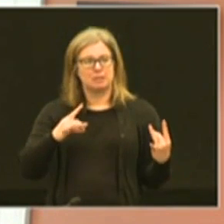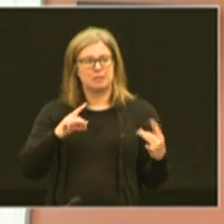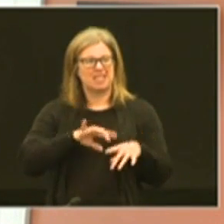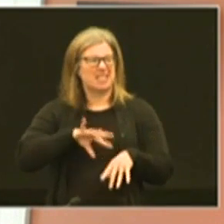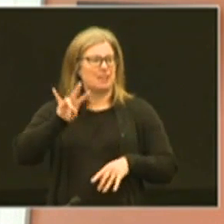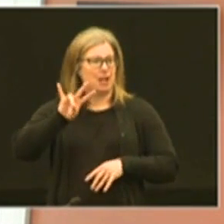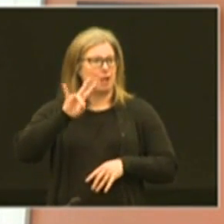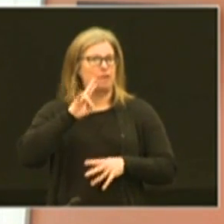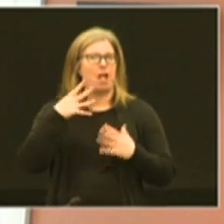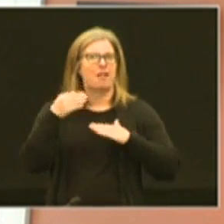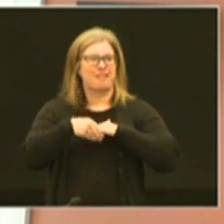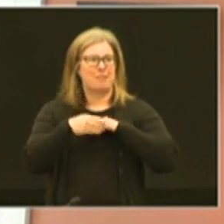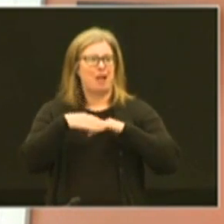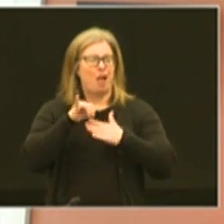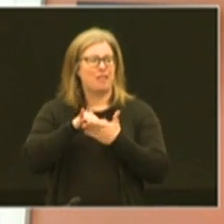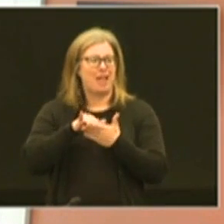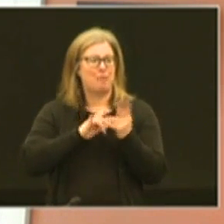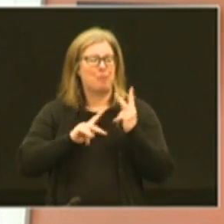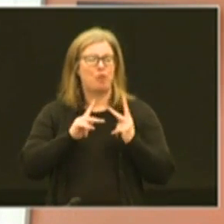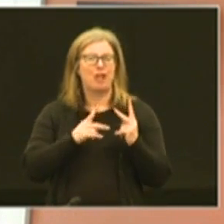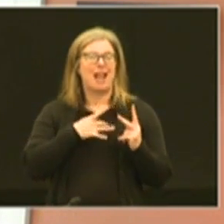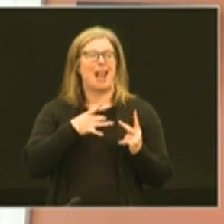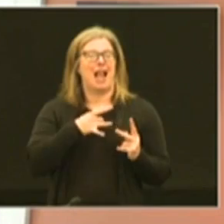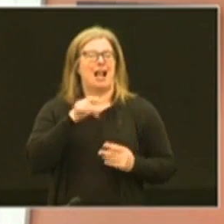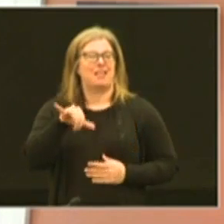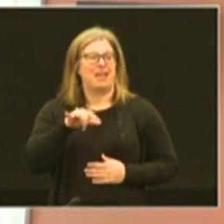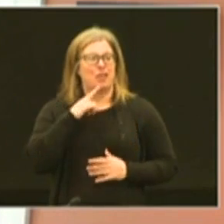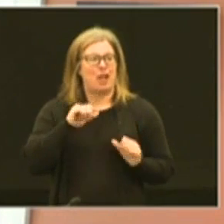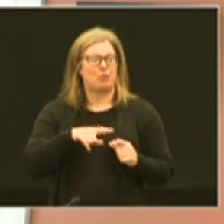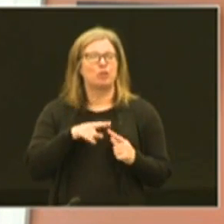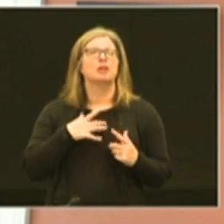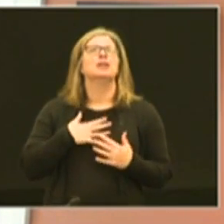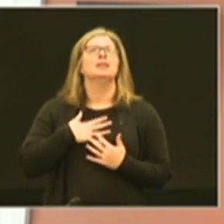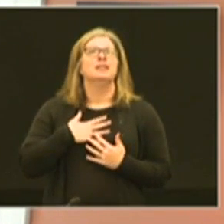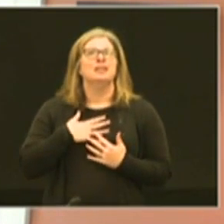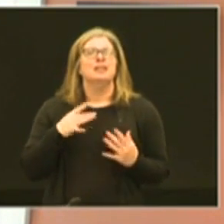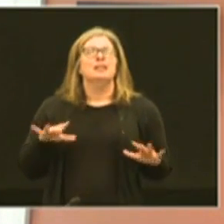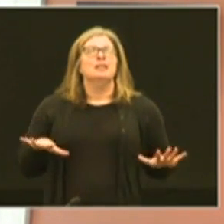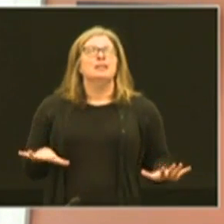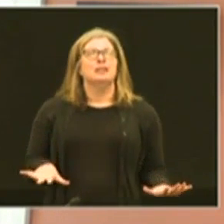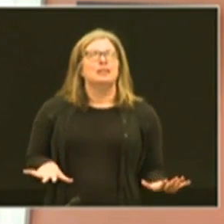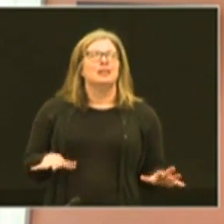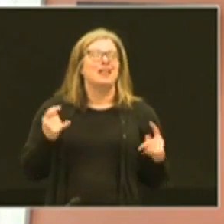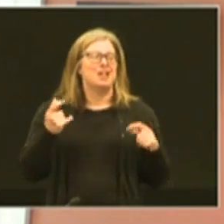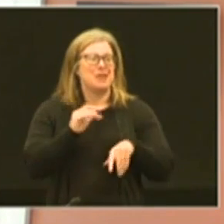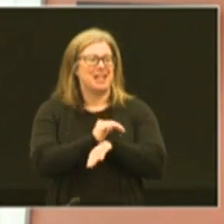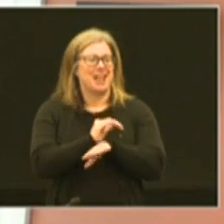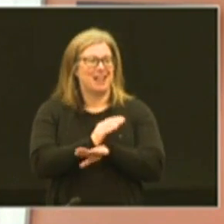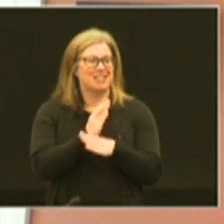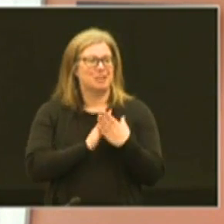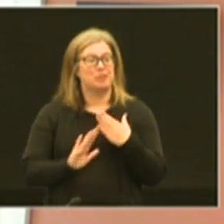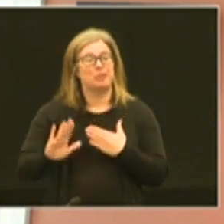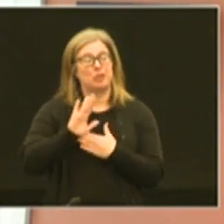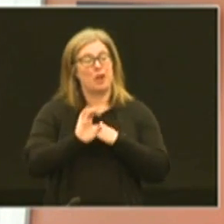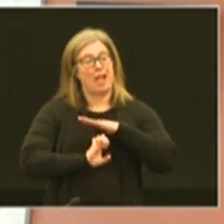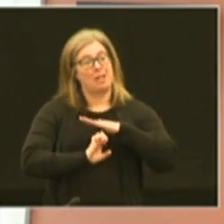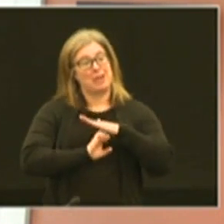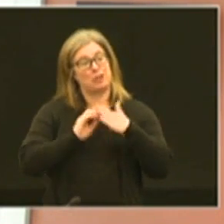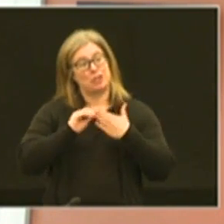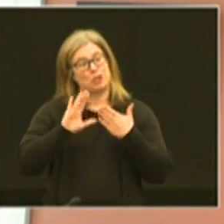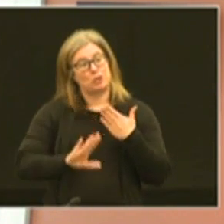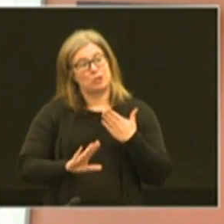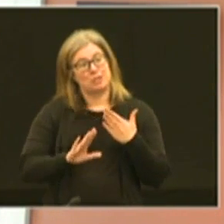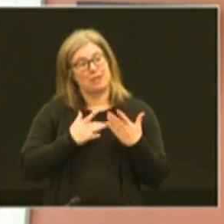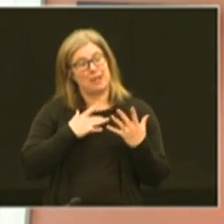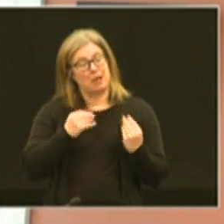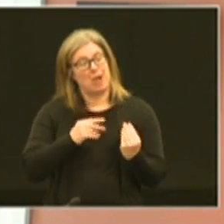o'clock we've gotten a lot of feedback on that that people like that that they're able to kind of chill out a little bit at night of course some of your elementary students